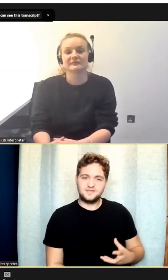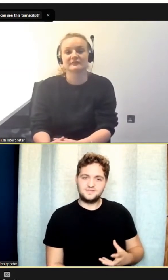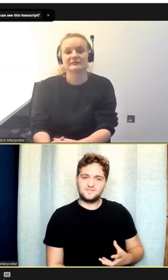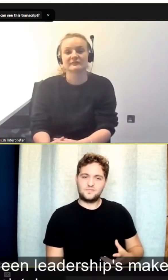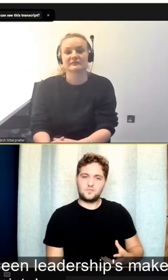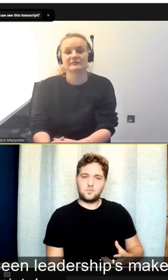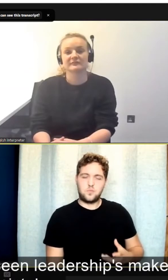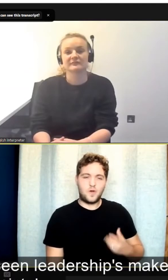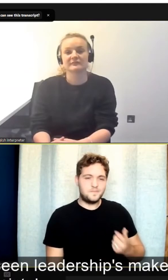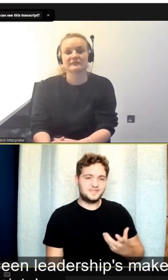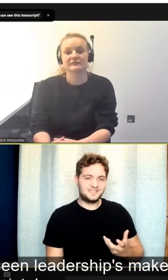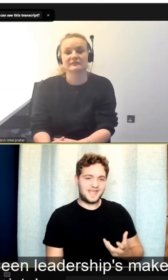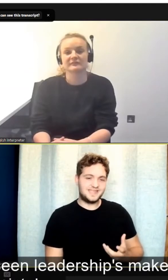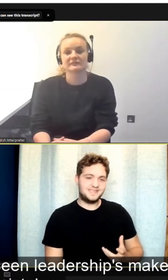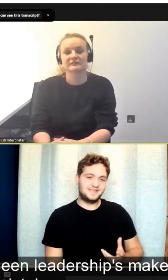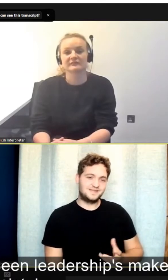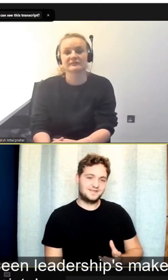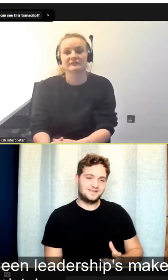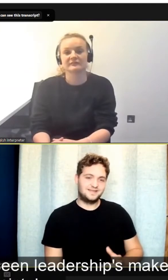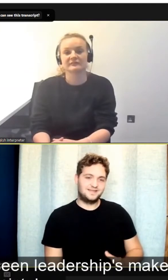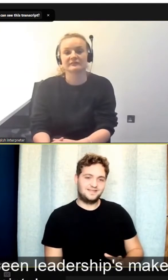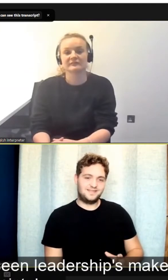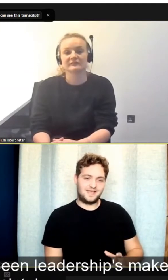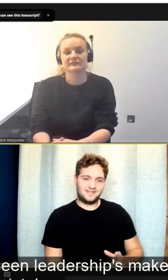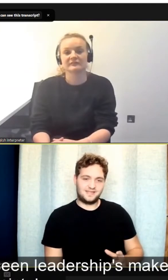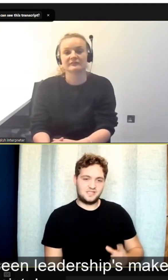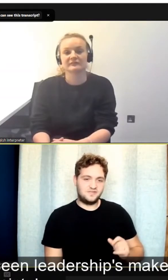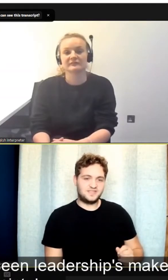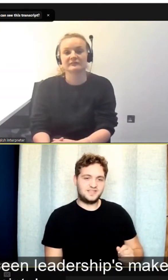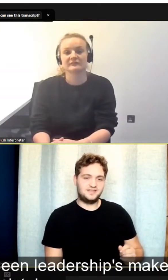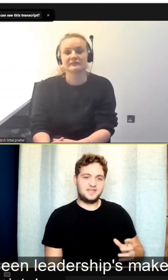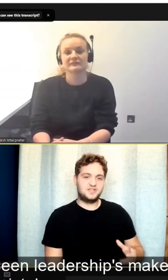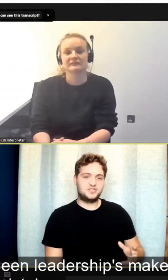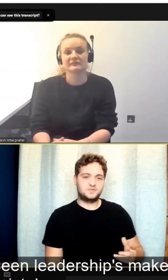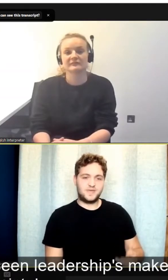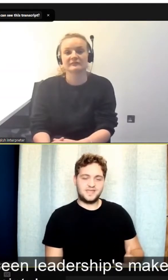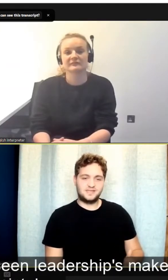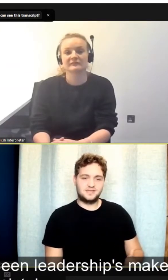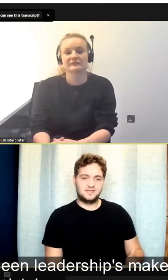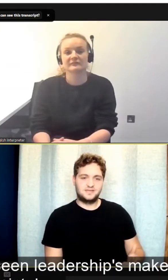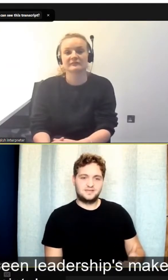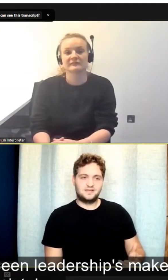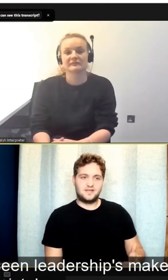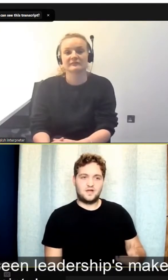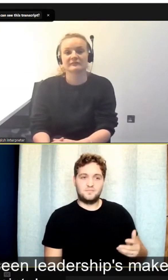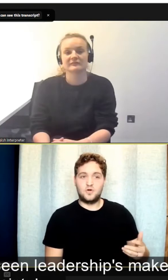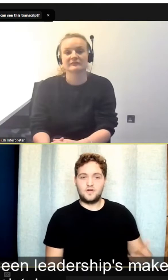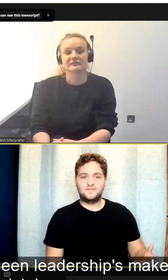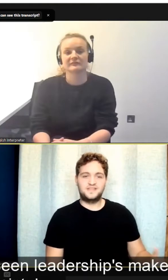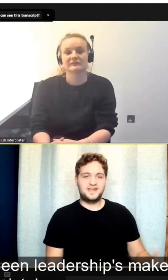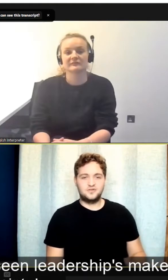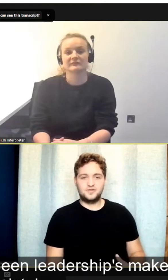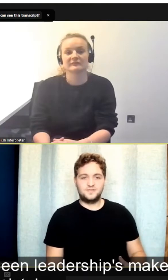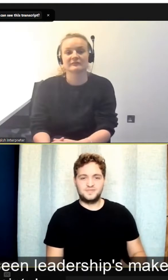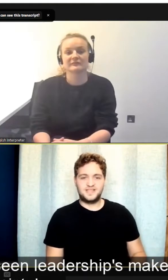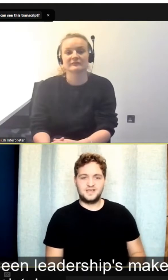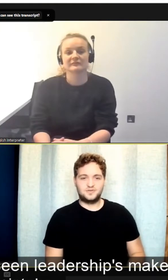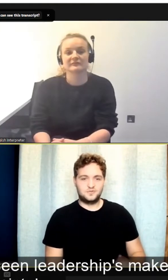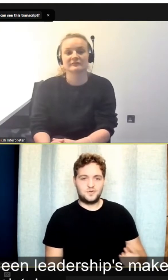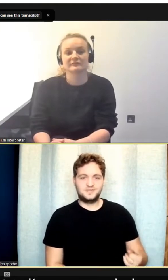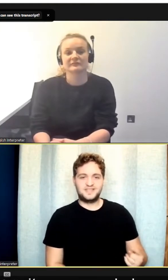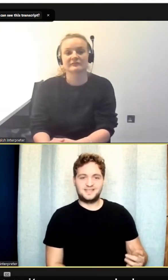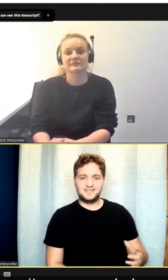What's the one mistake that you've seen leaderships make more often than any other